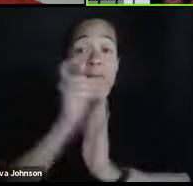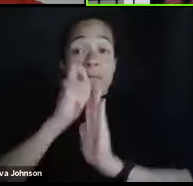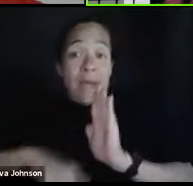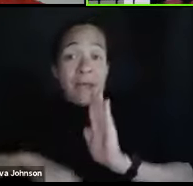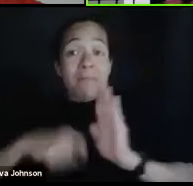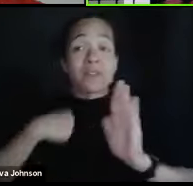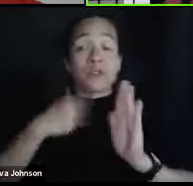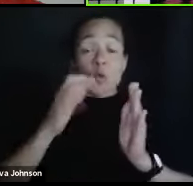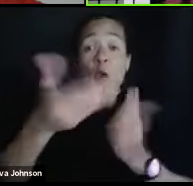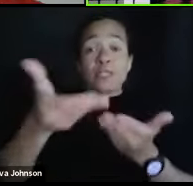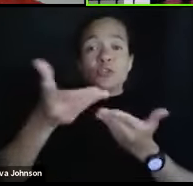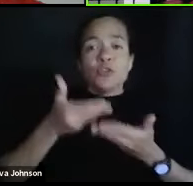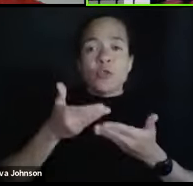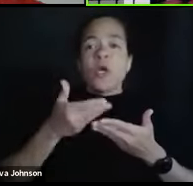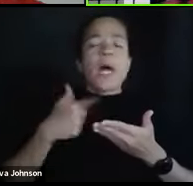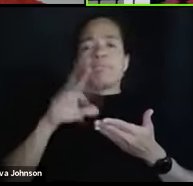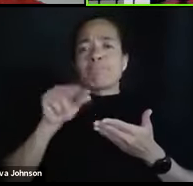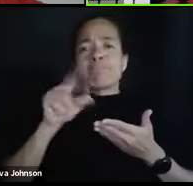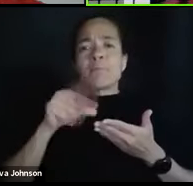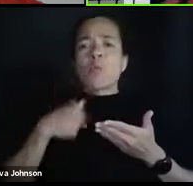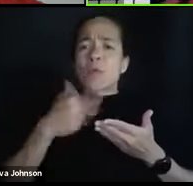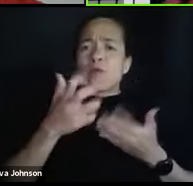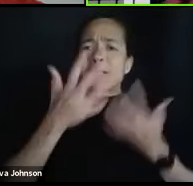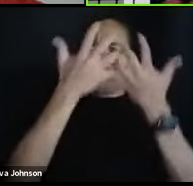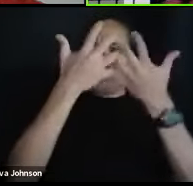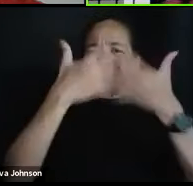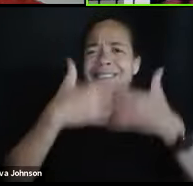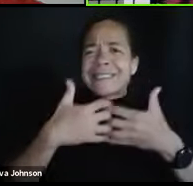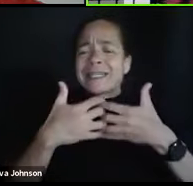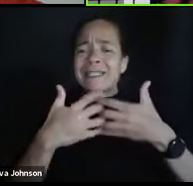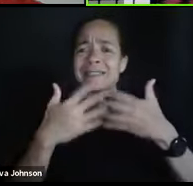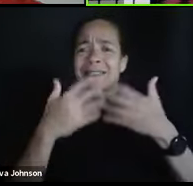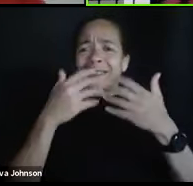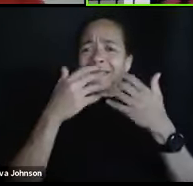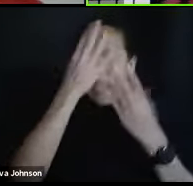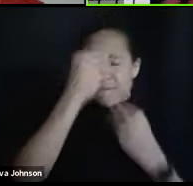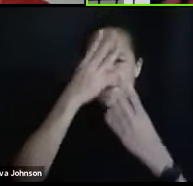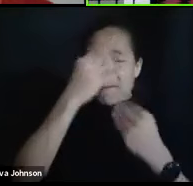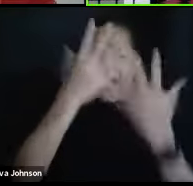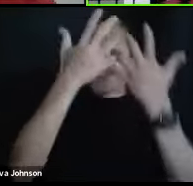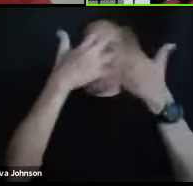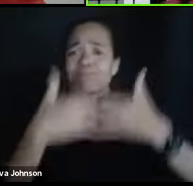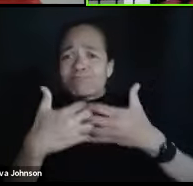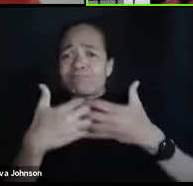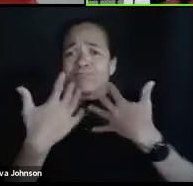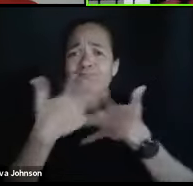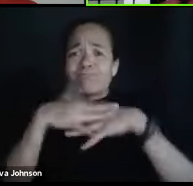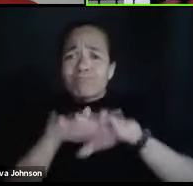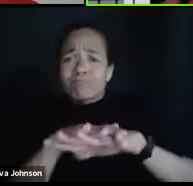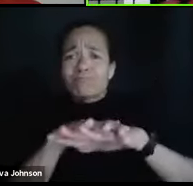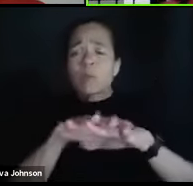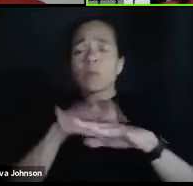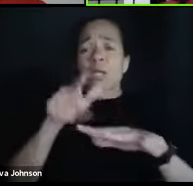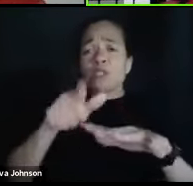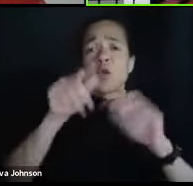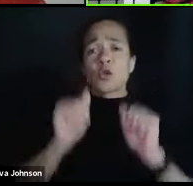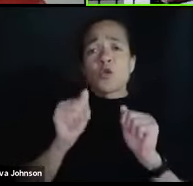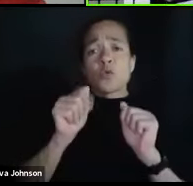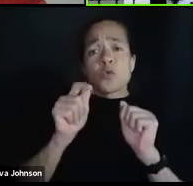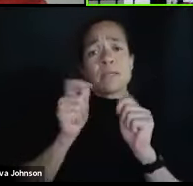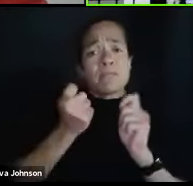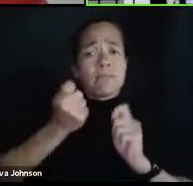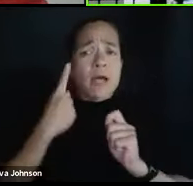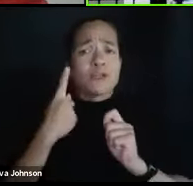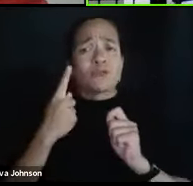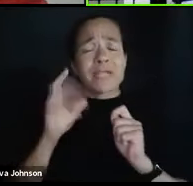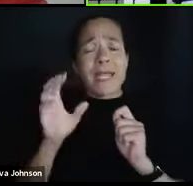that is synthesizing and integrating information so you can understand the inferences and the consequences